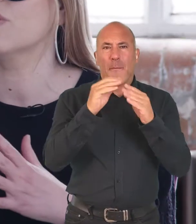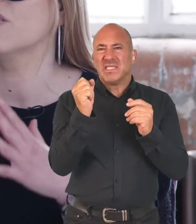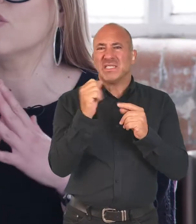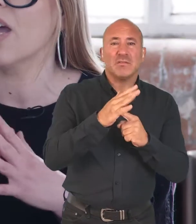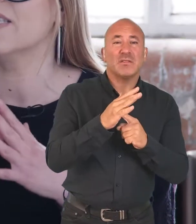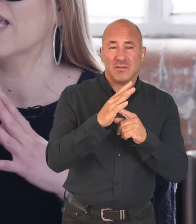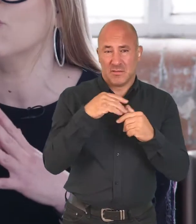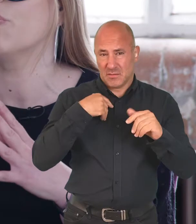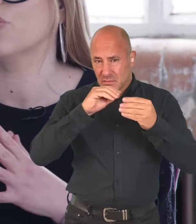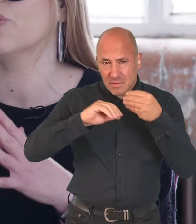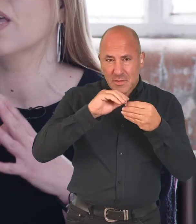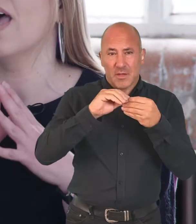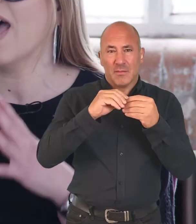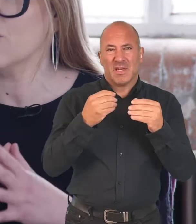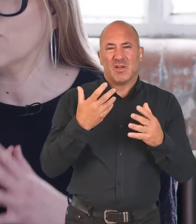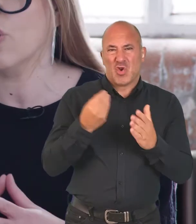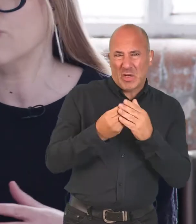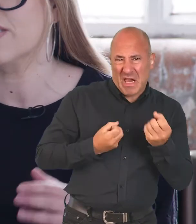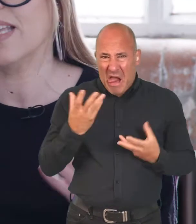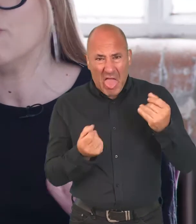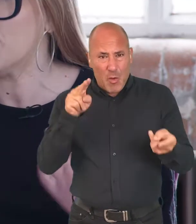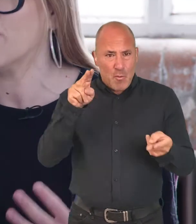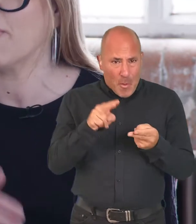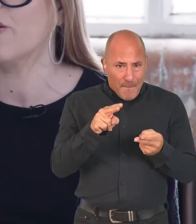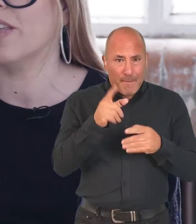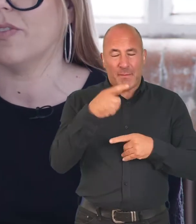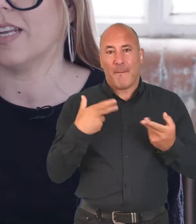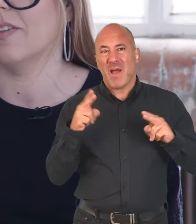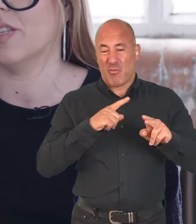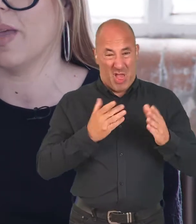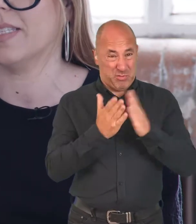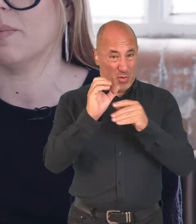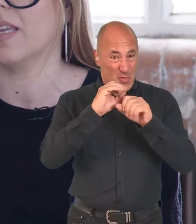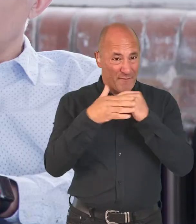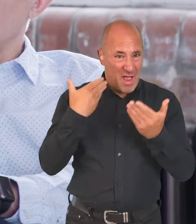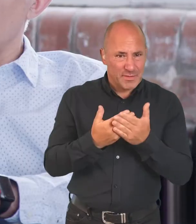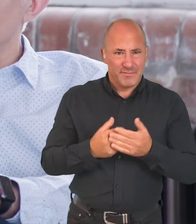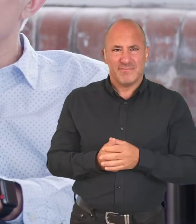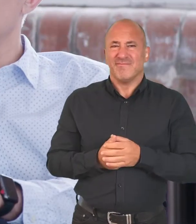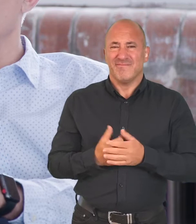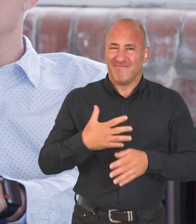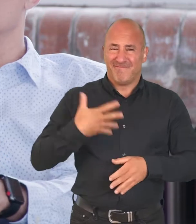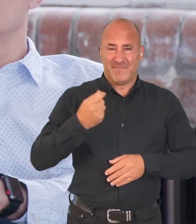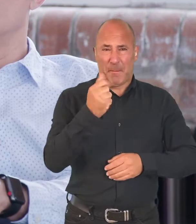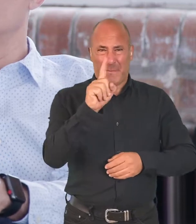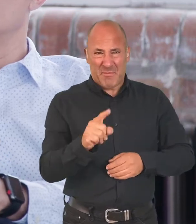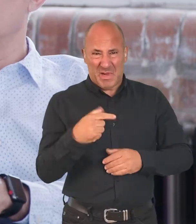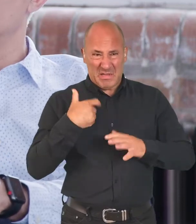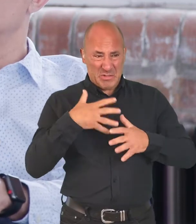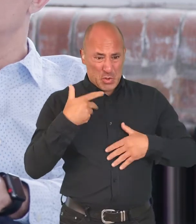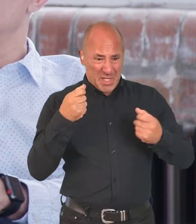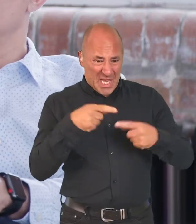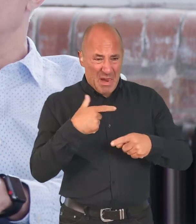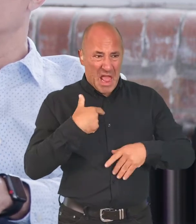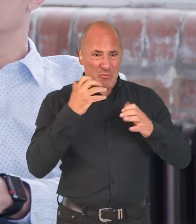Essentials is designed to help reduce household costs and help people get back on their feet after the pandemic. I hate to think that some people are